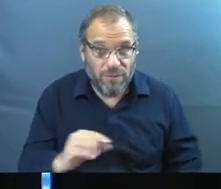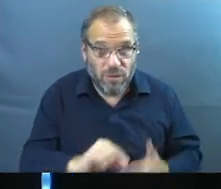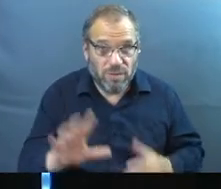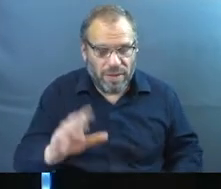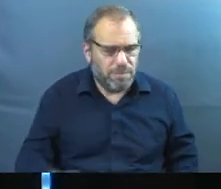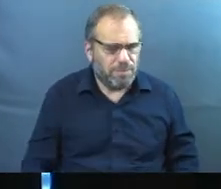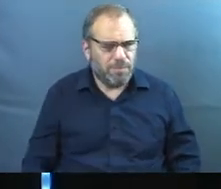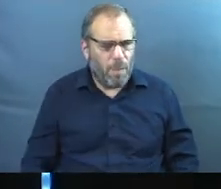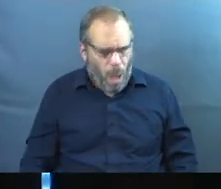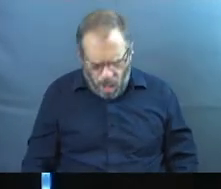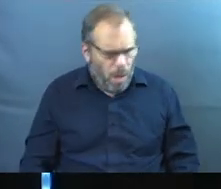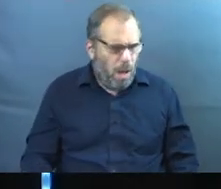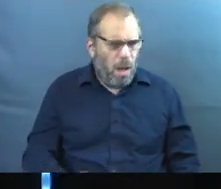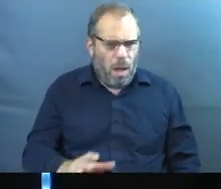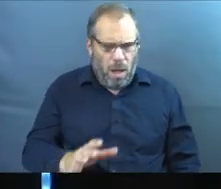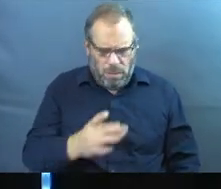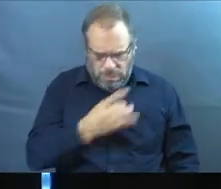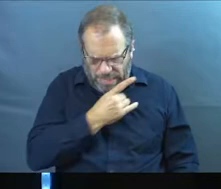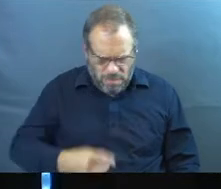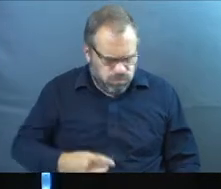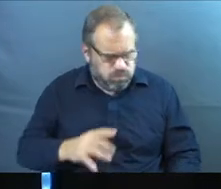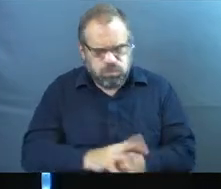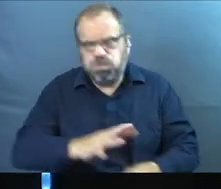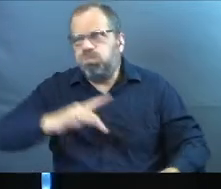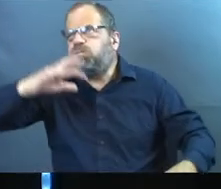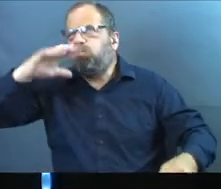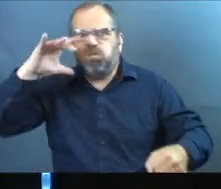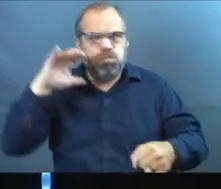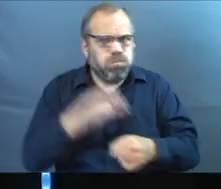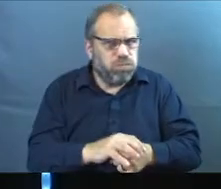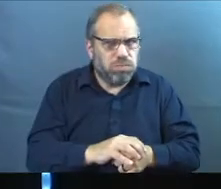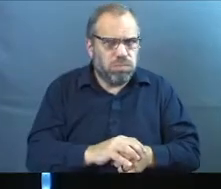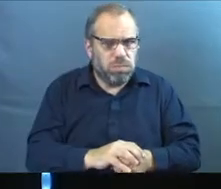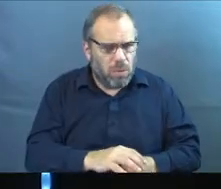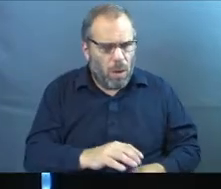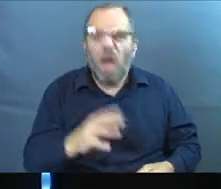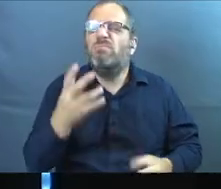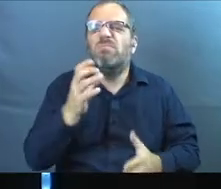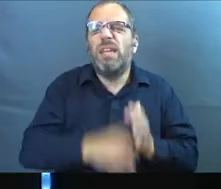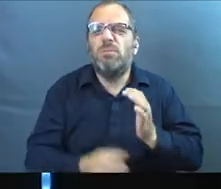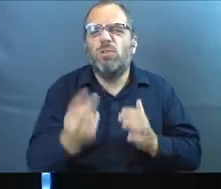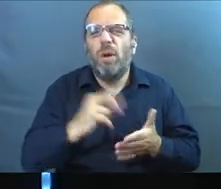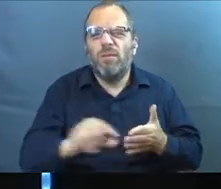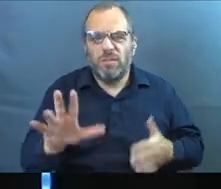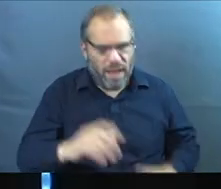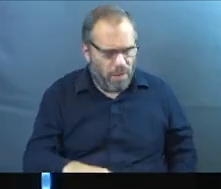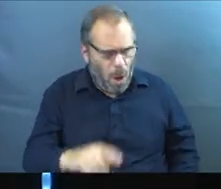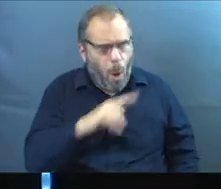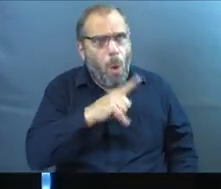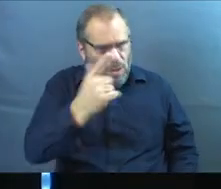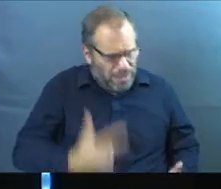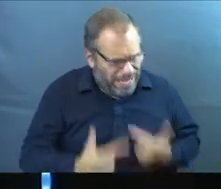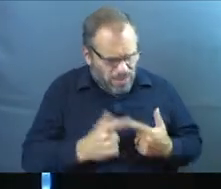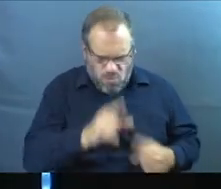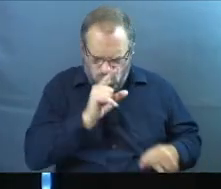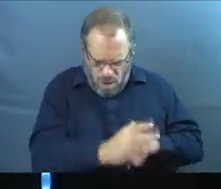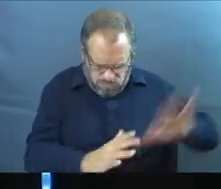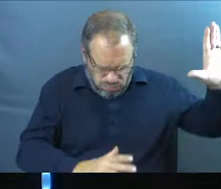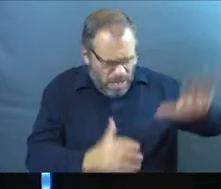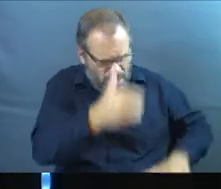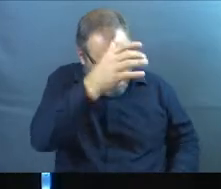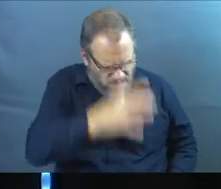5. It says, was furious, chapter 12, excuse me, verse 5. David was furious. As surely as the Lord lives, he vowed,